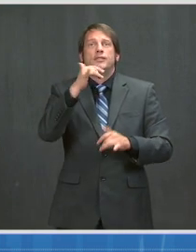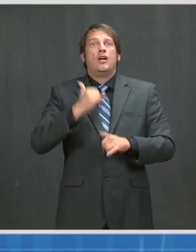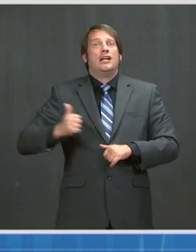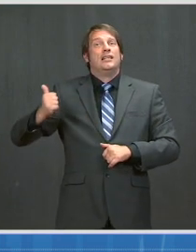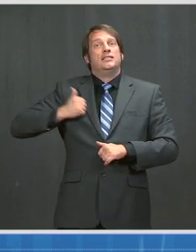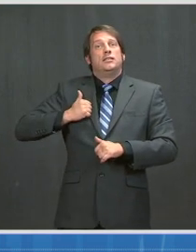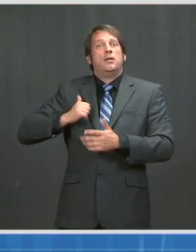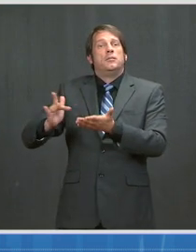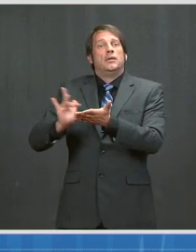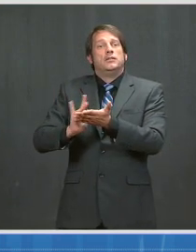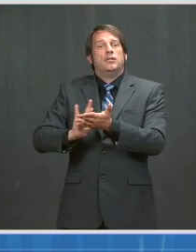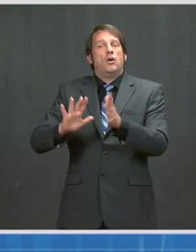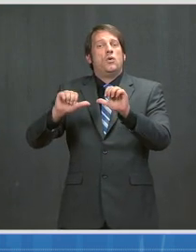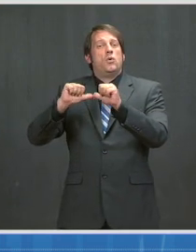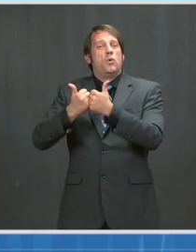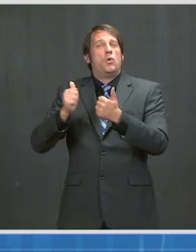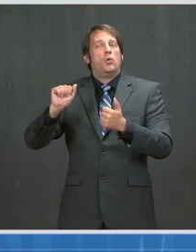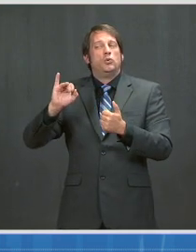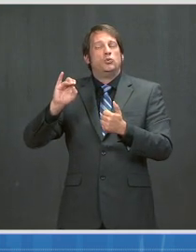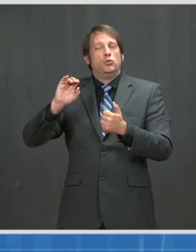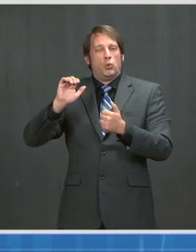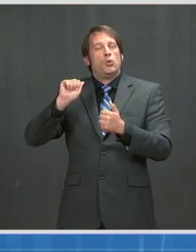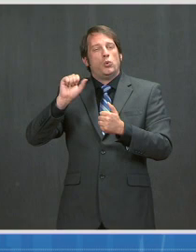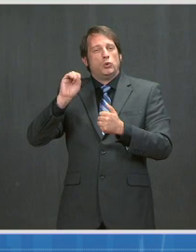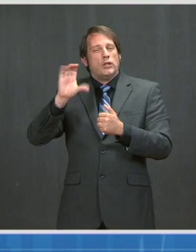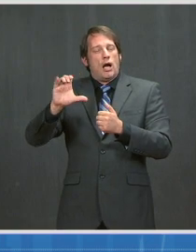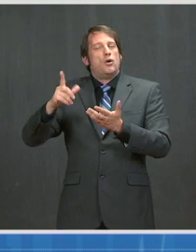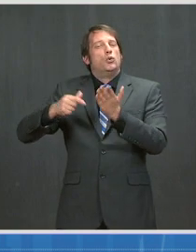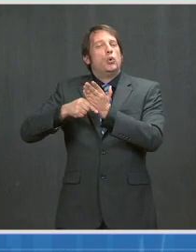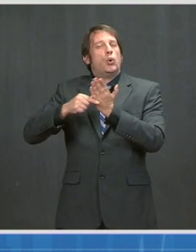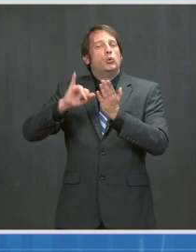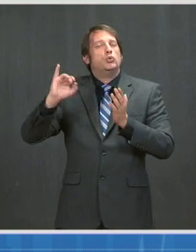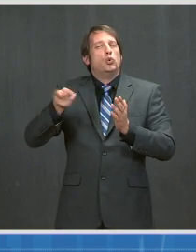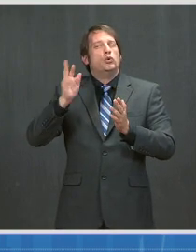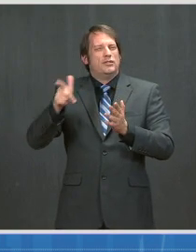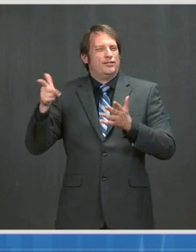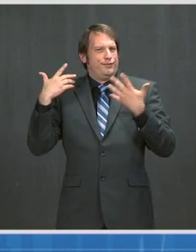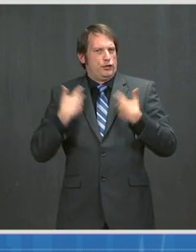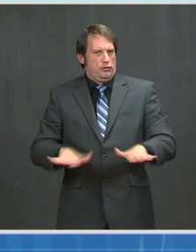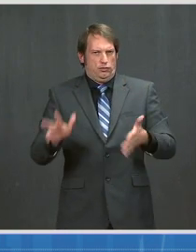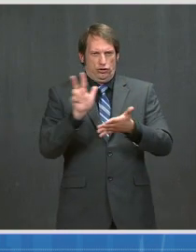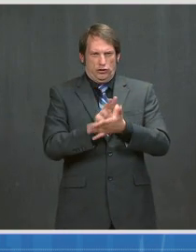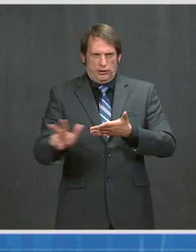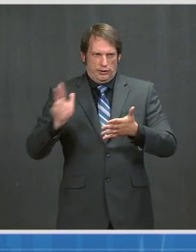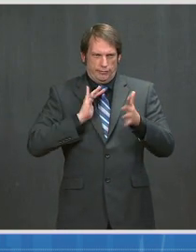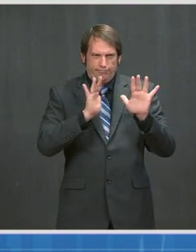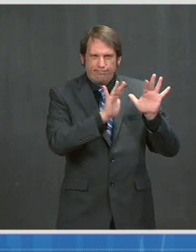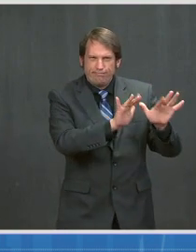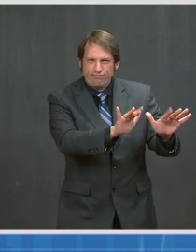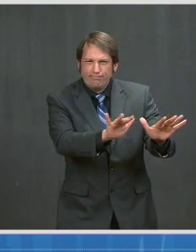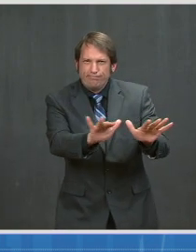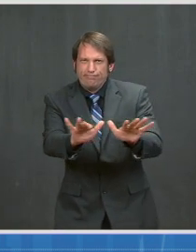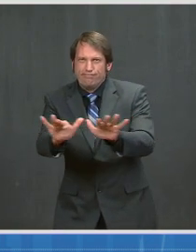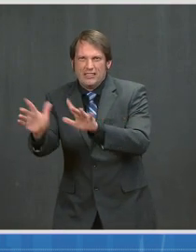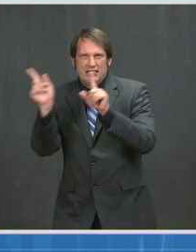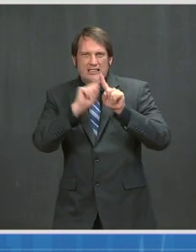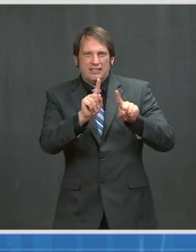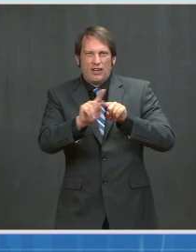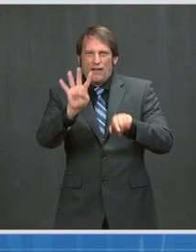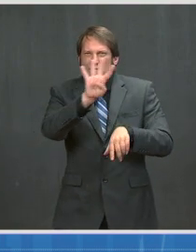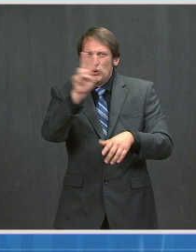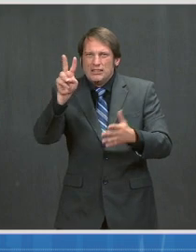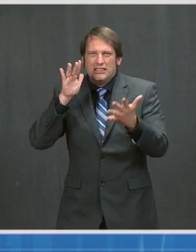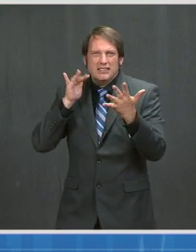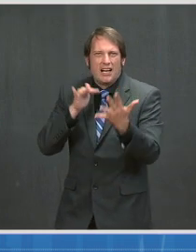ago, they did a meta-analysis of 42 studies involving almost 450,000 pregnant women.